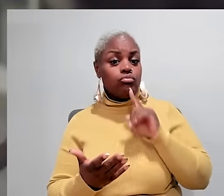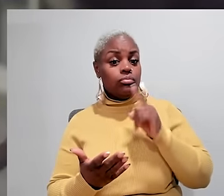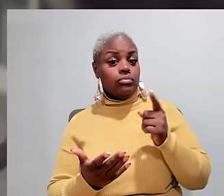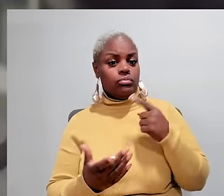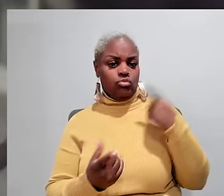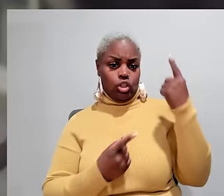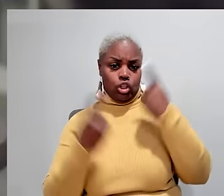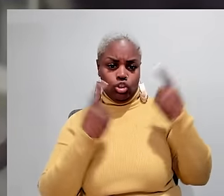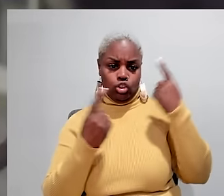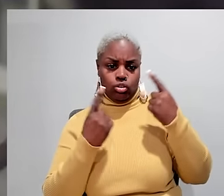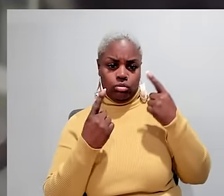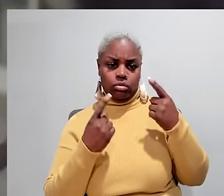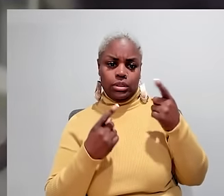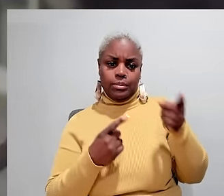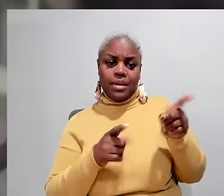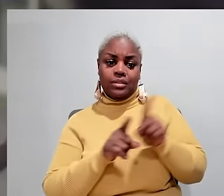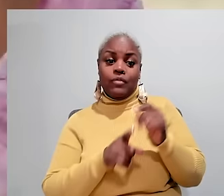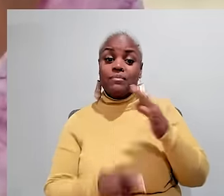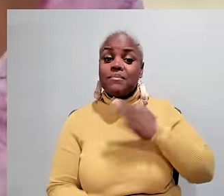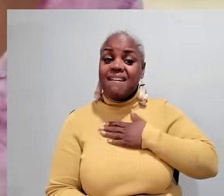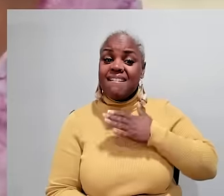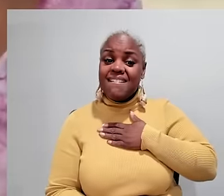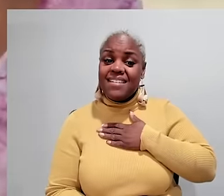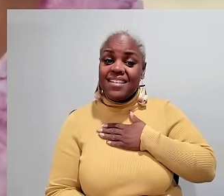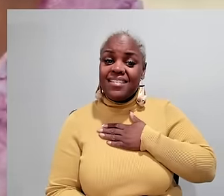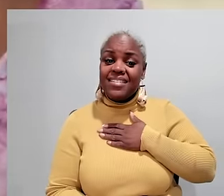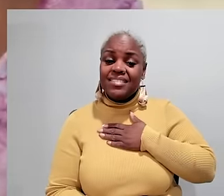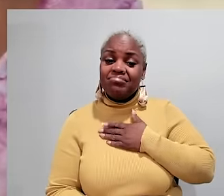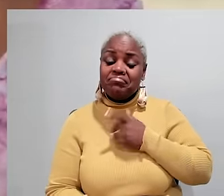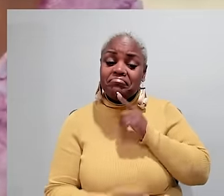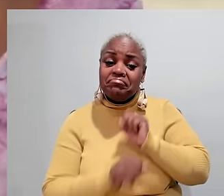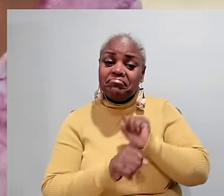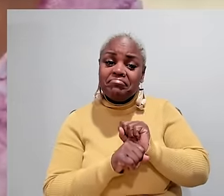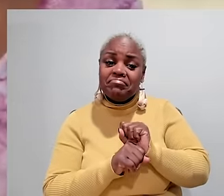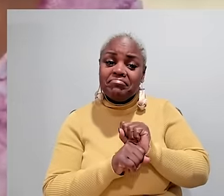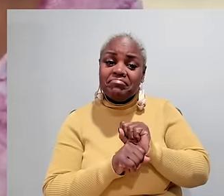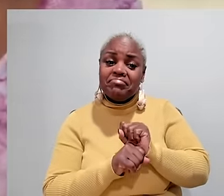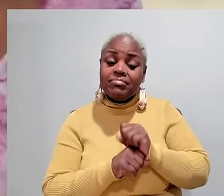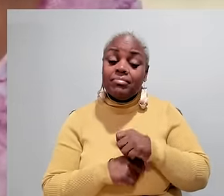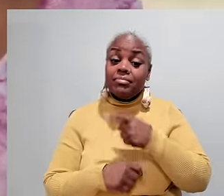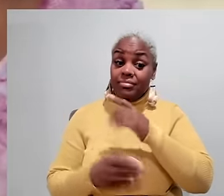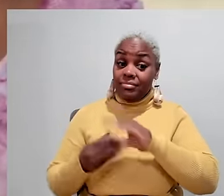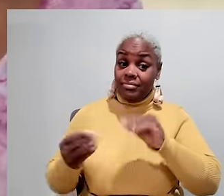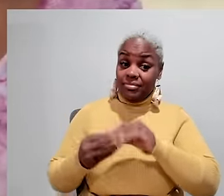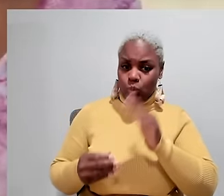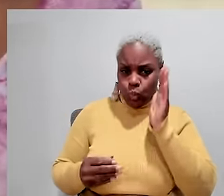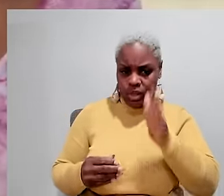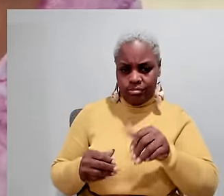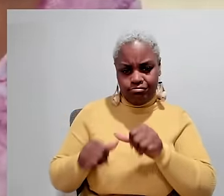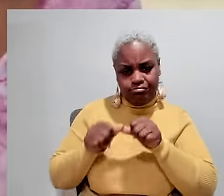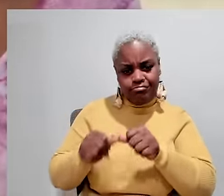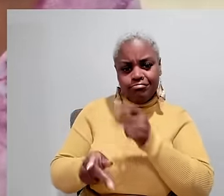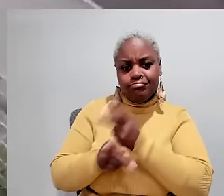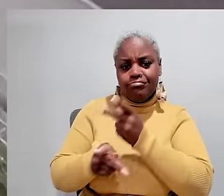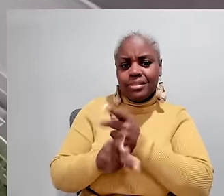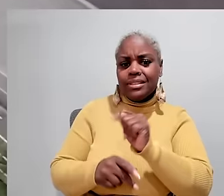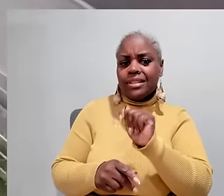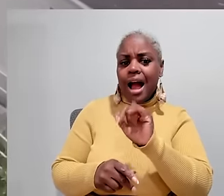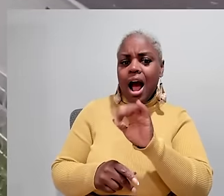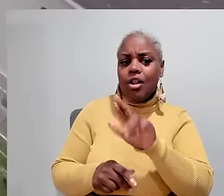person and what do you how do you think of him well I really consider him as one of mine actually